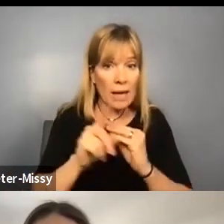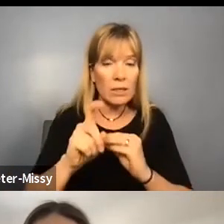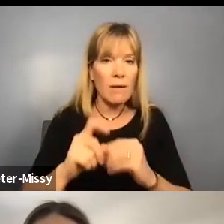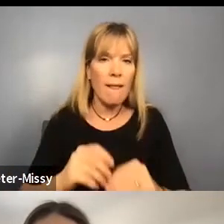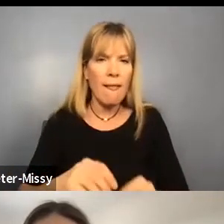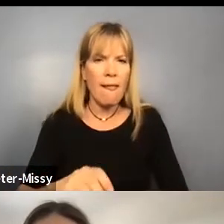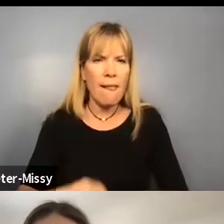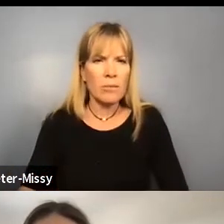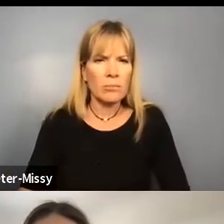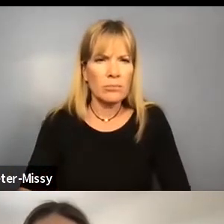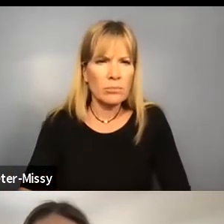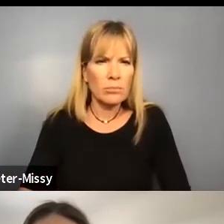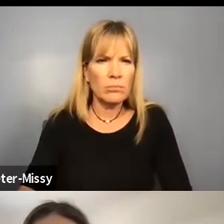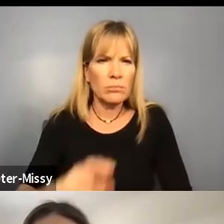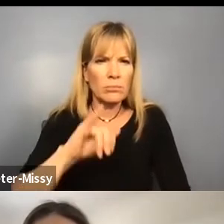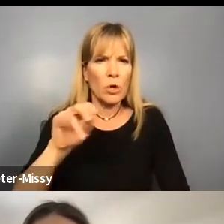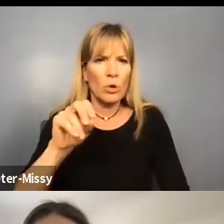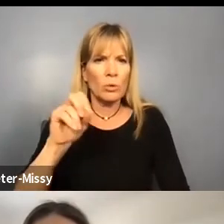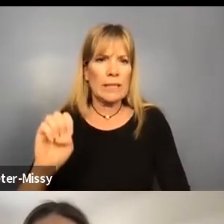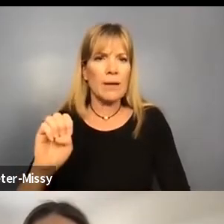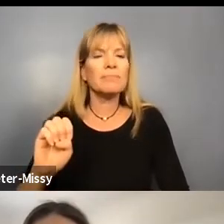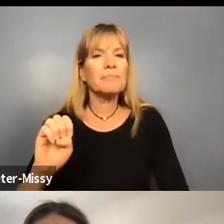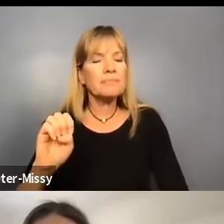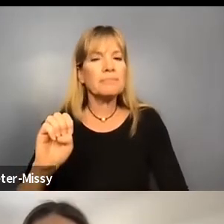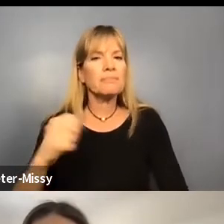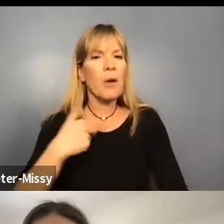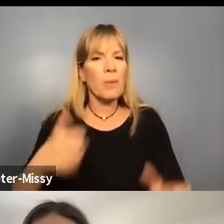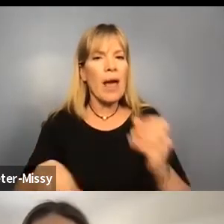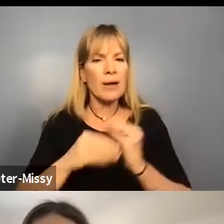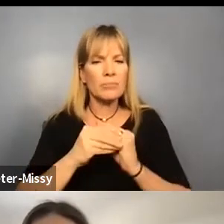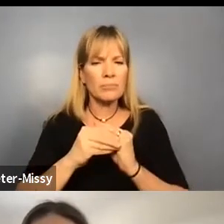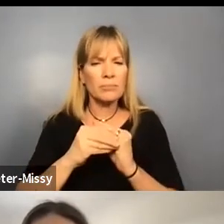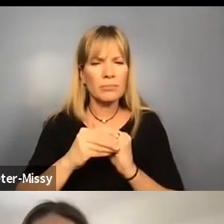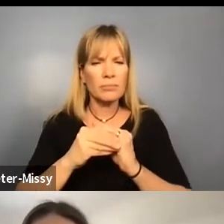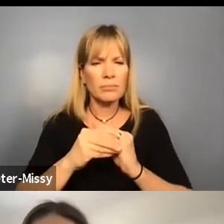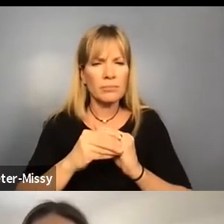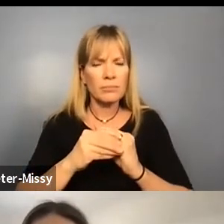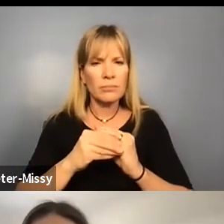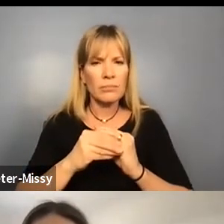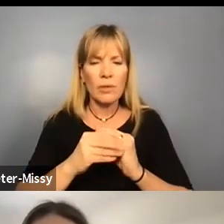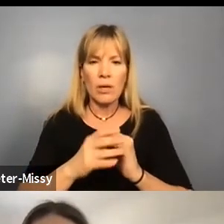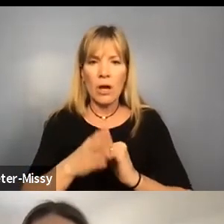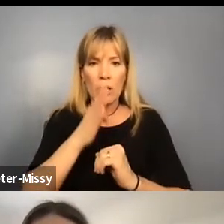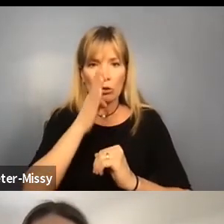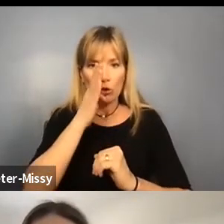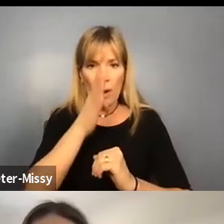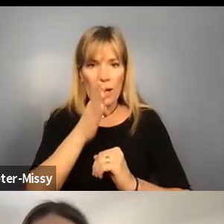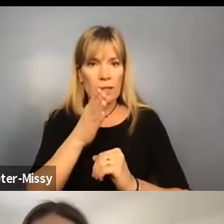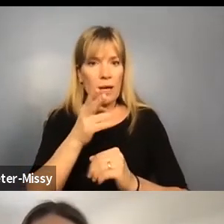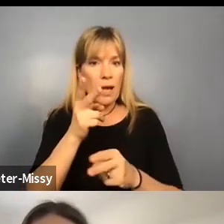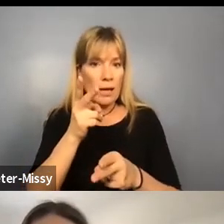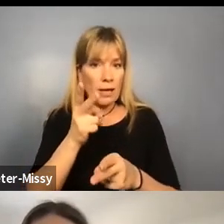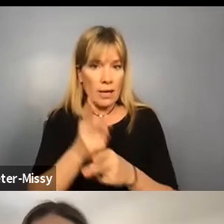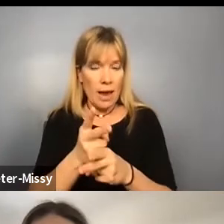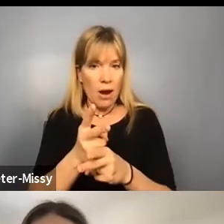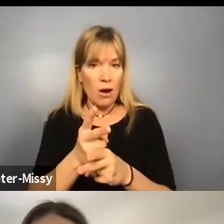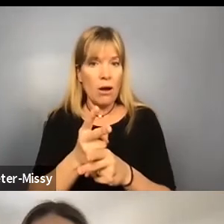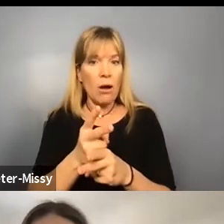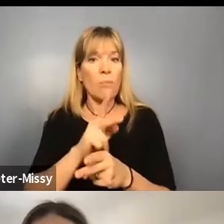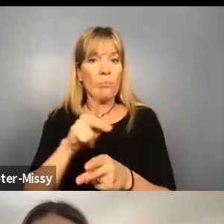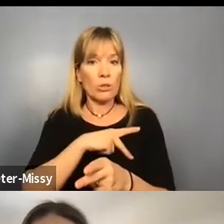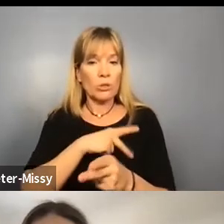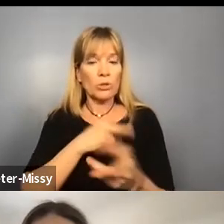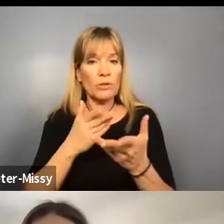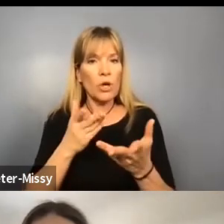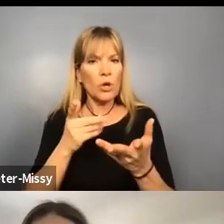like to add some, um, I think that, you know, the direct care personnel services need to be uplifted.